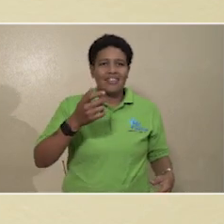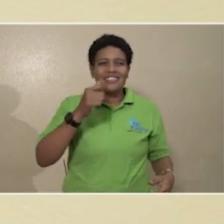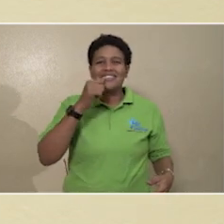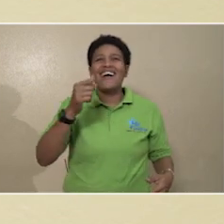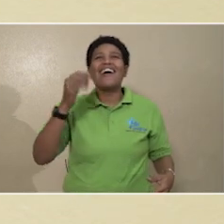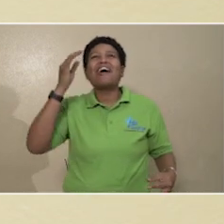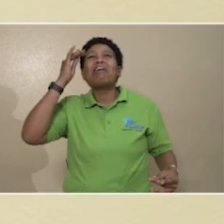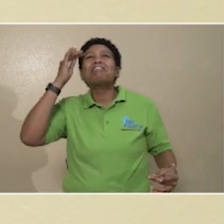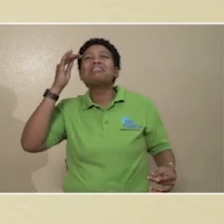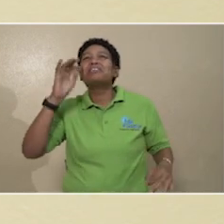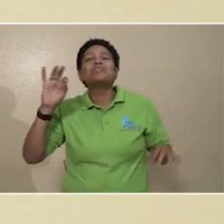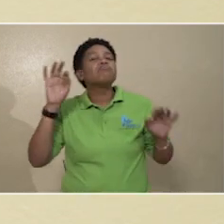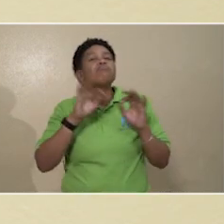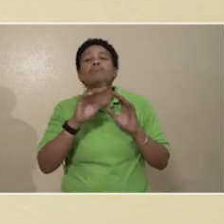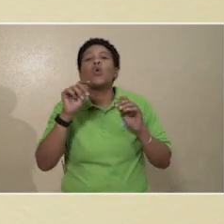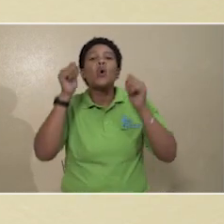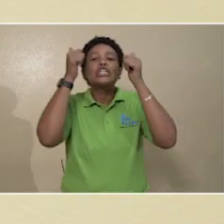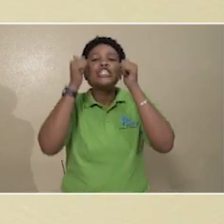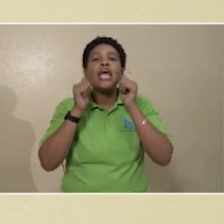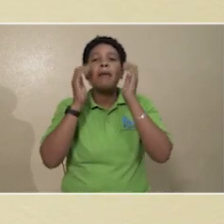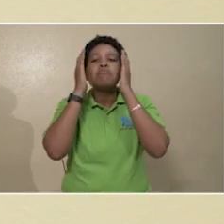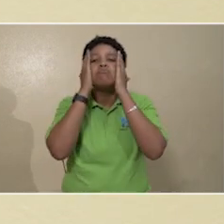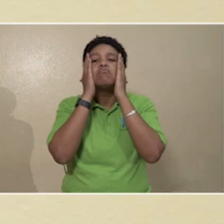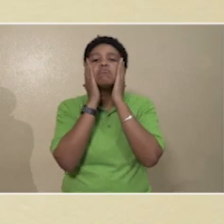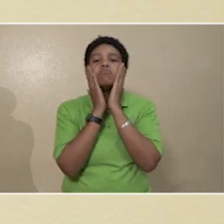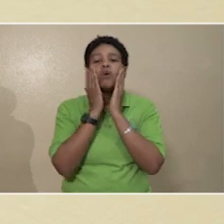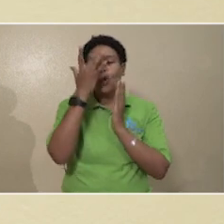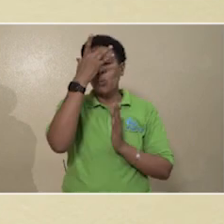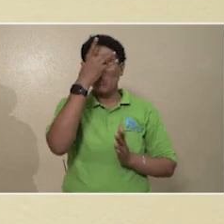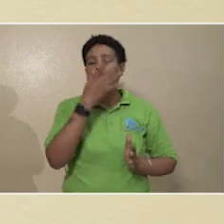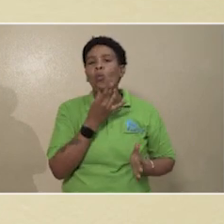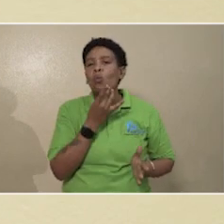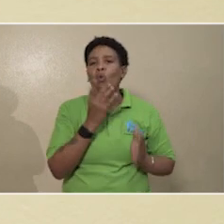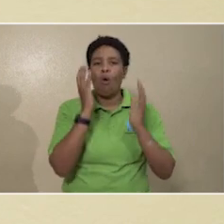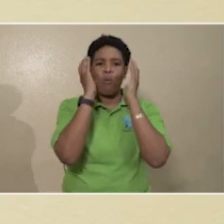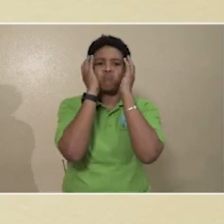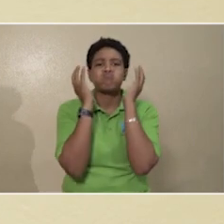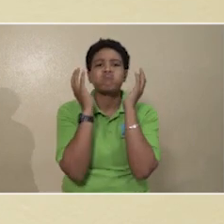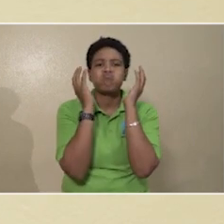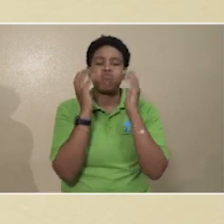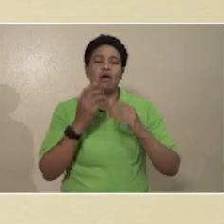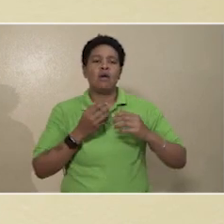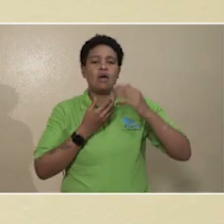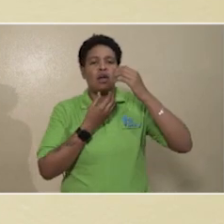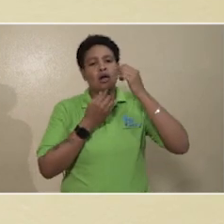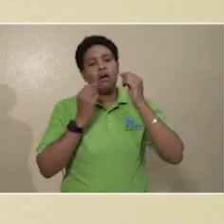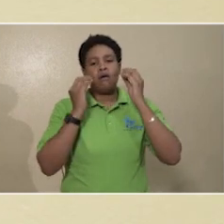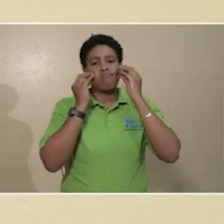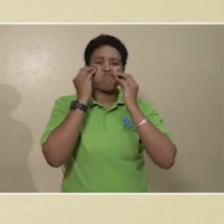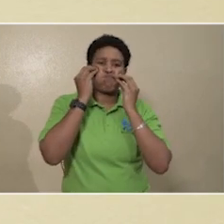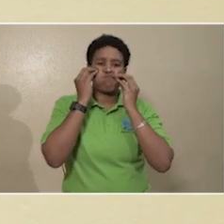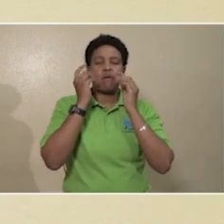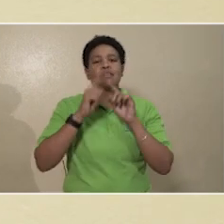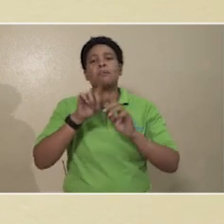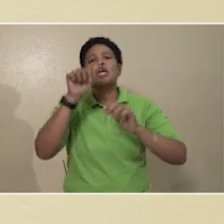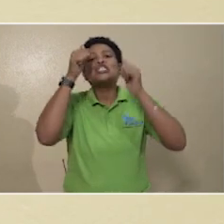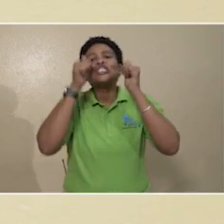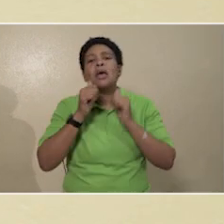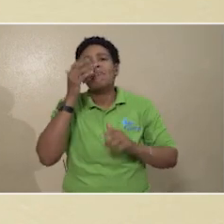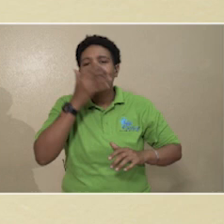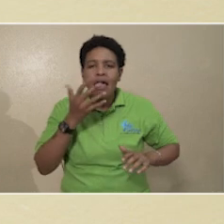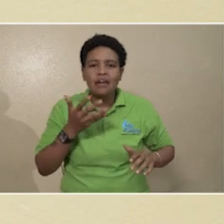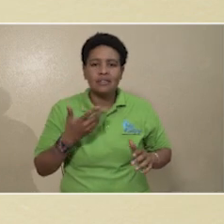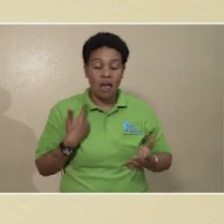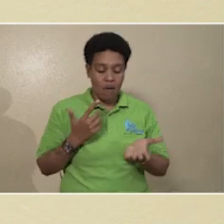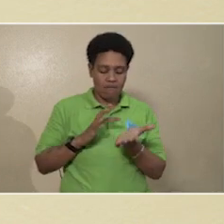It's about the shape of the face, and we have the alternate biometric or fingerprint to use. That is